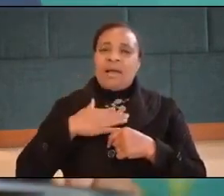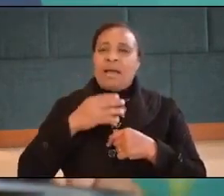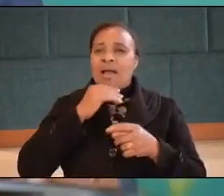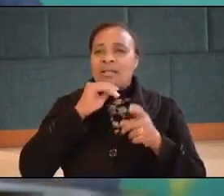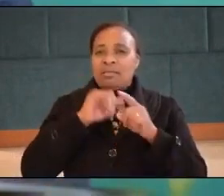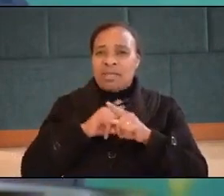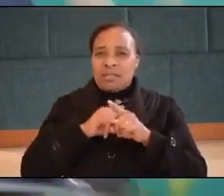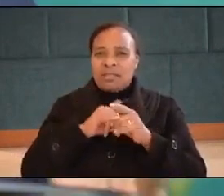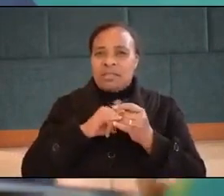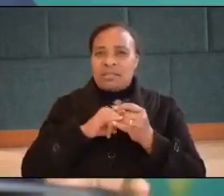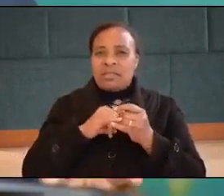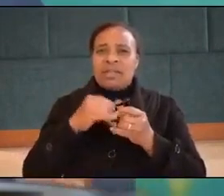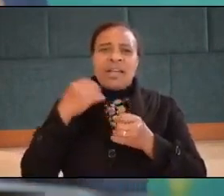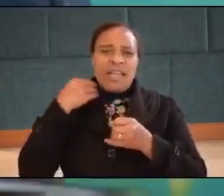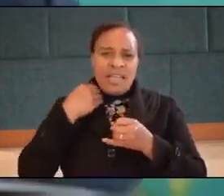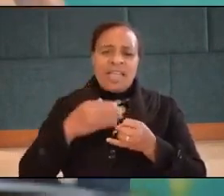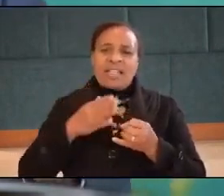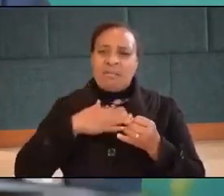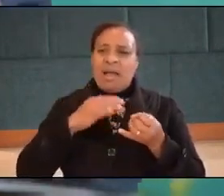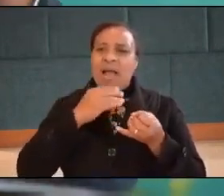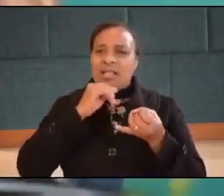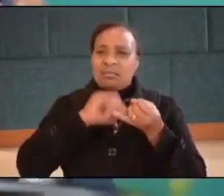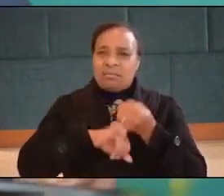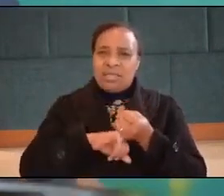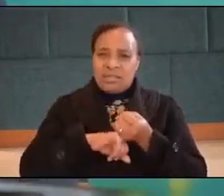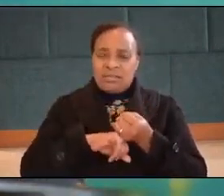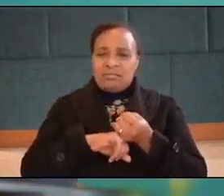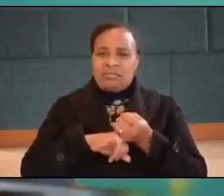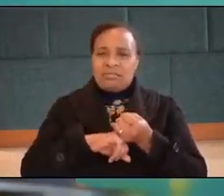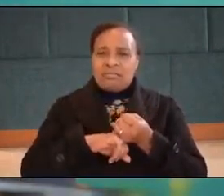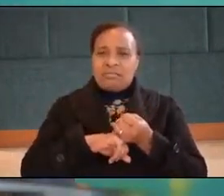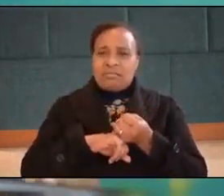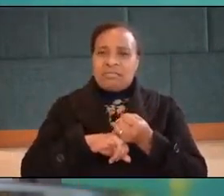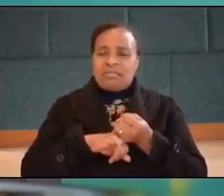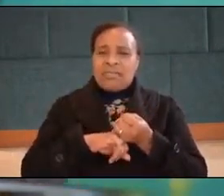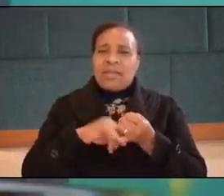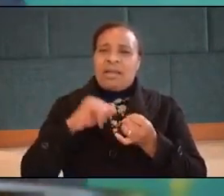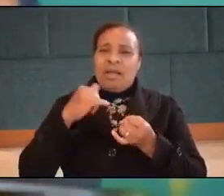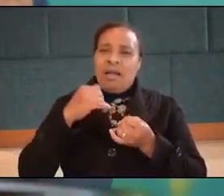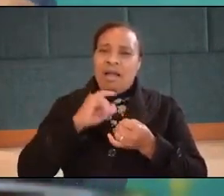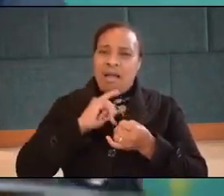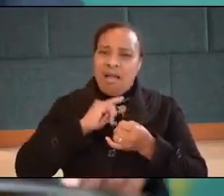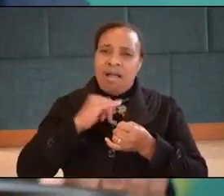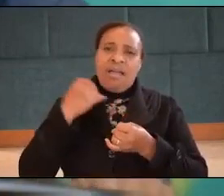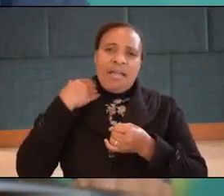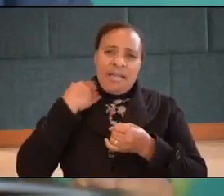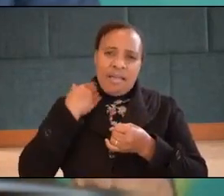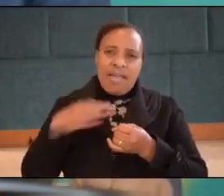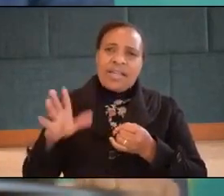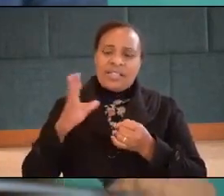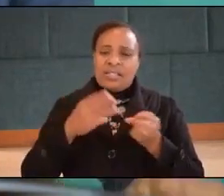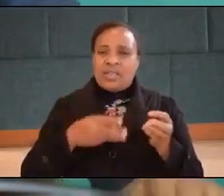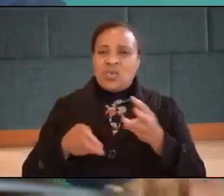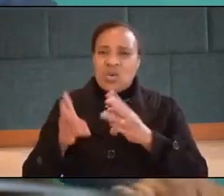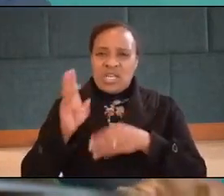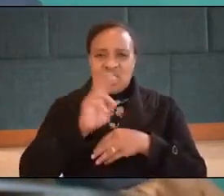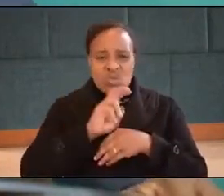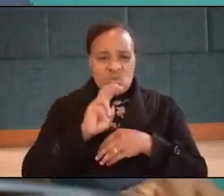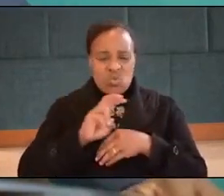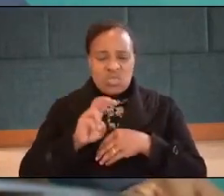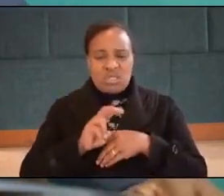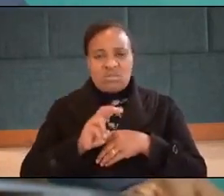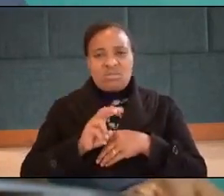i just hate him i i hate my husband i hate the way he looks like